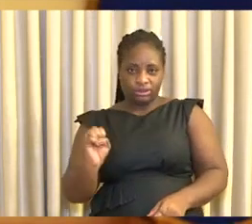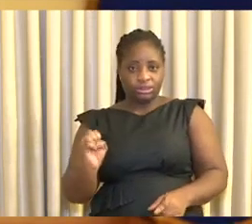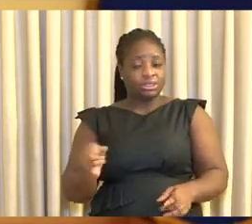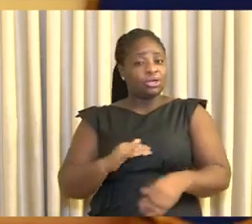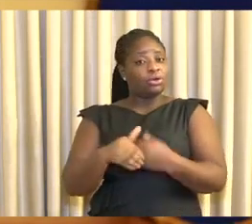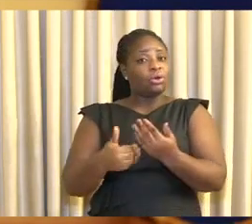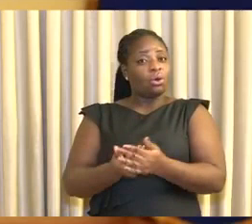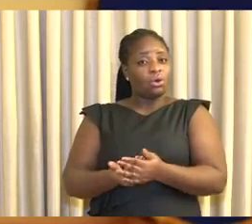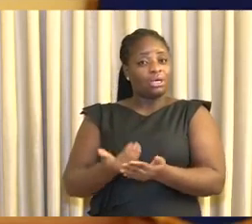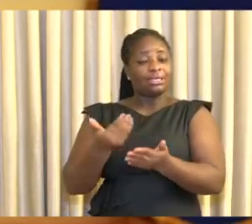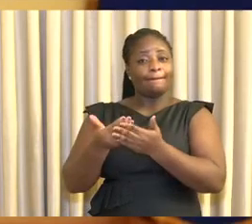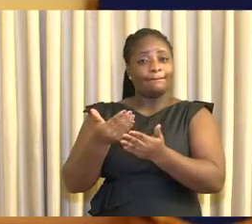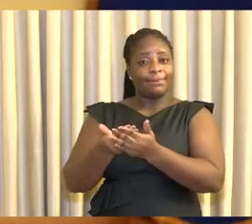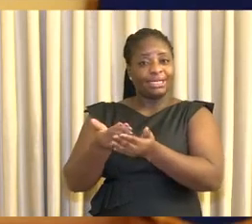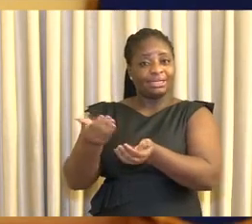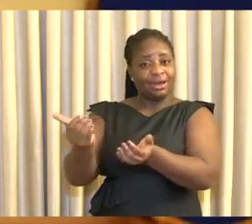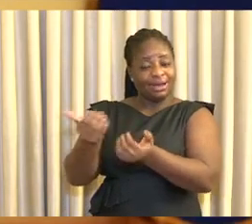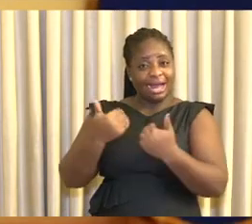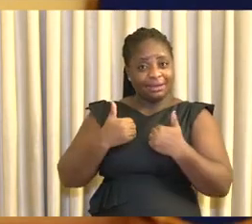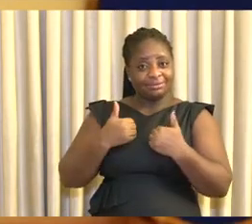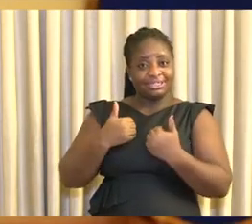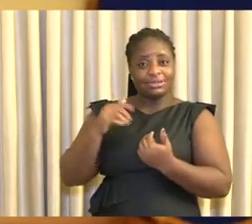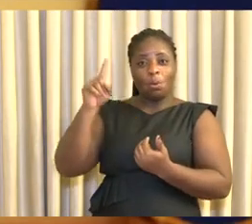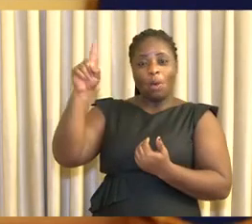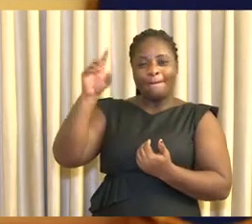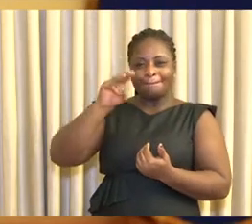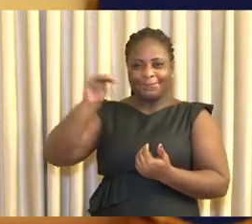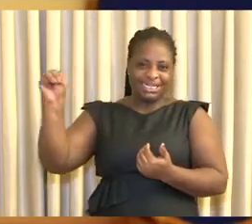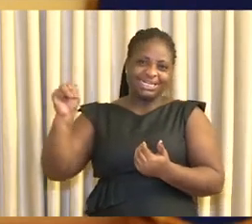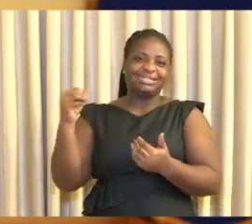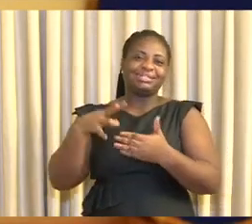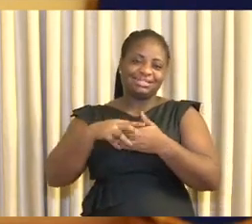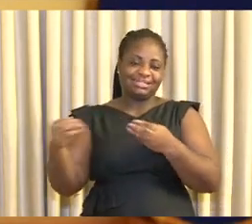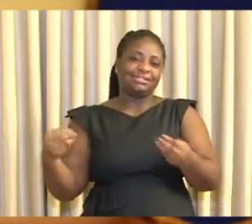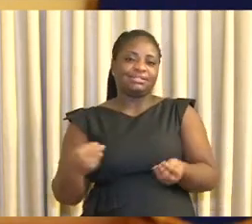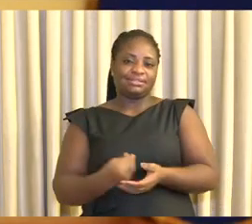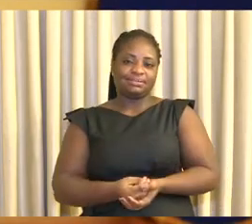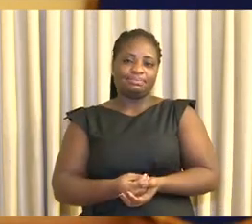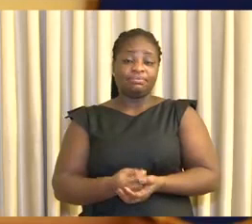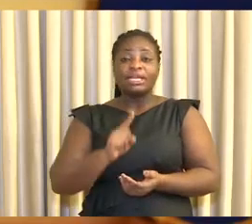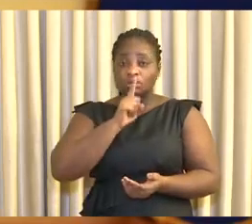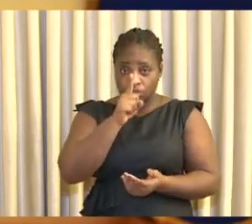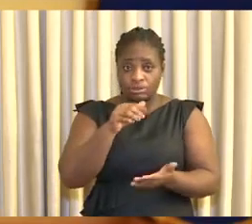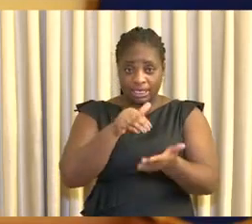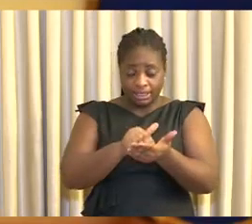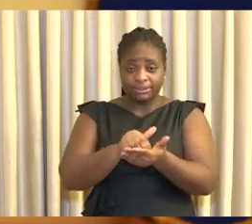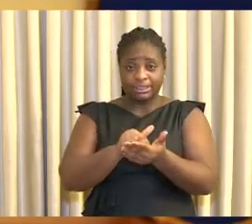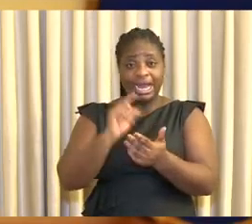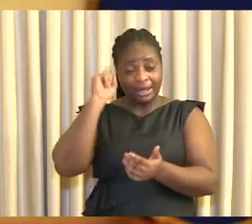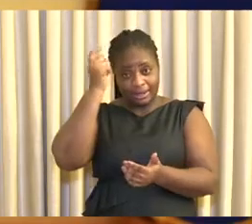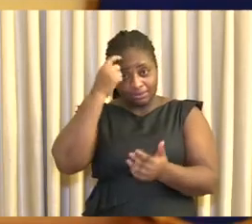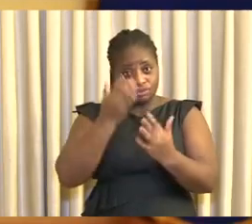government through the Ministry of Gender, Children and Social Protection, the Ministry of Local Government and Rural Development,